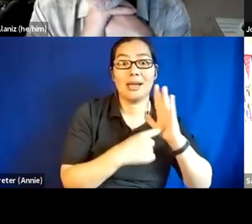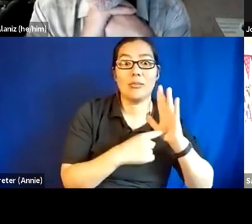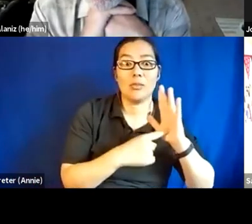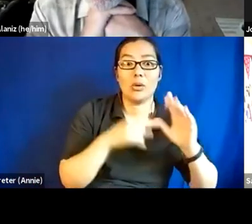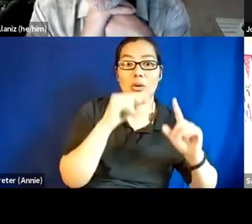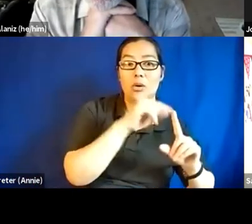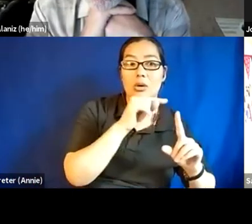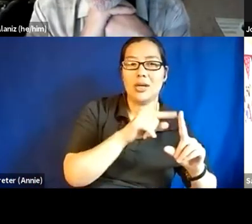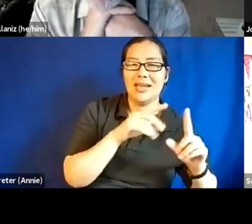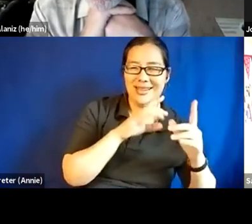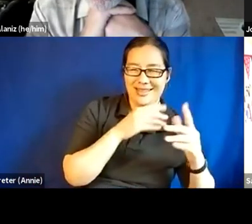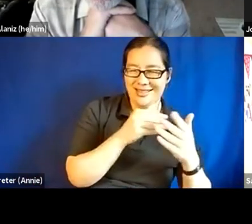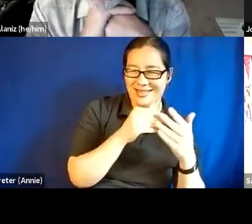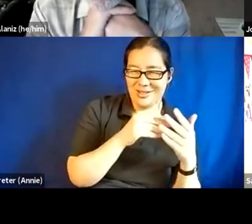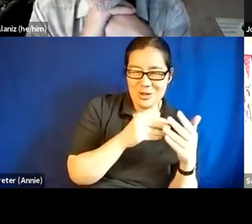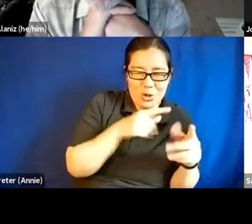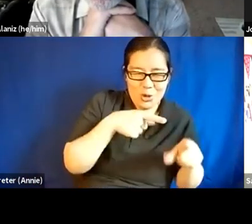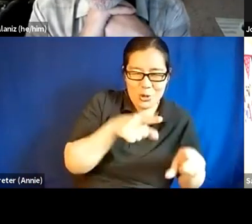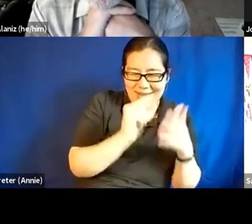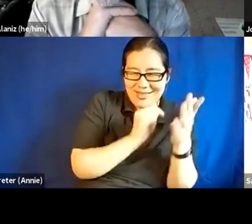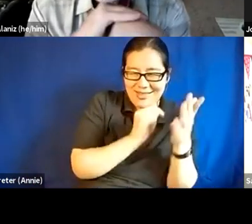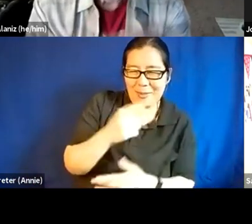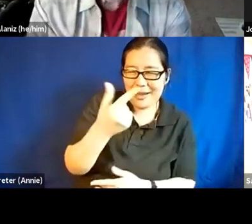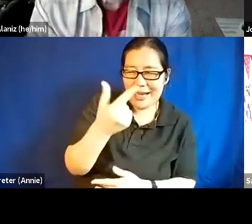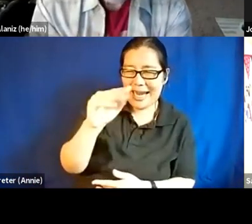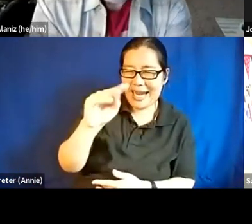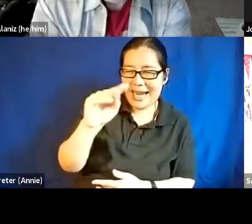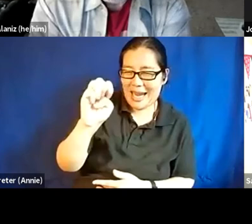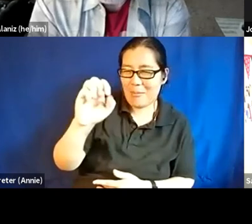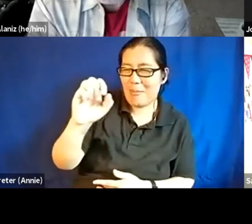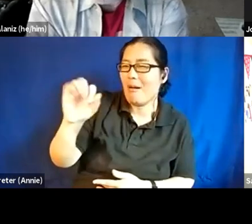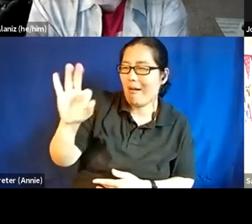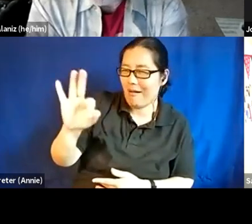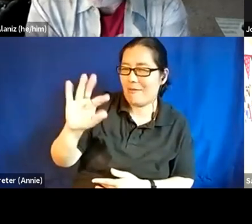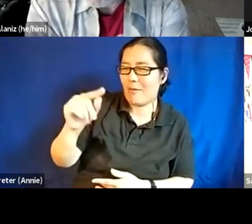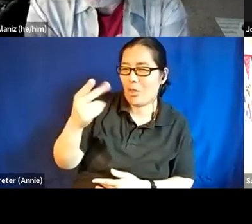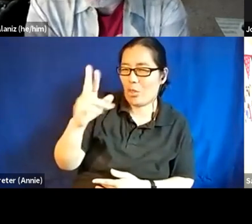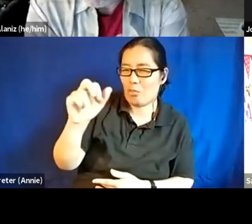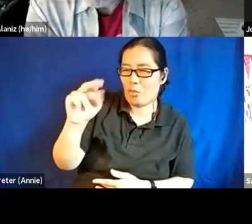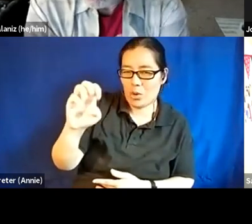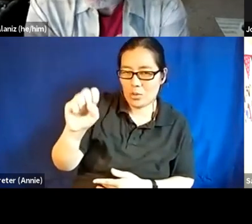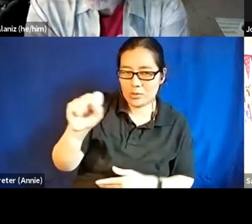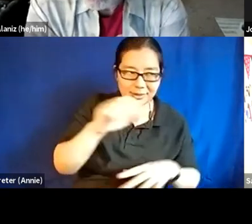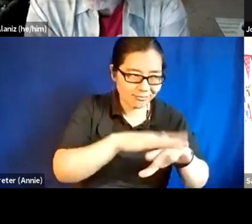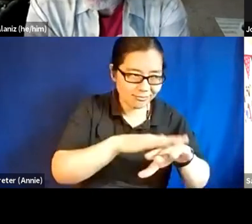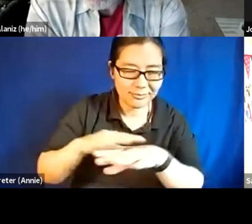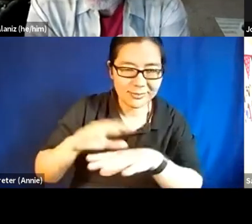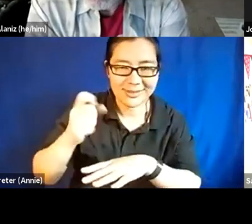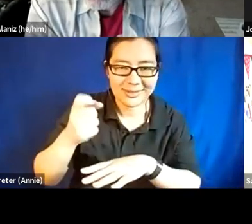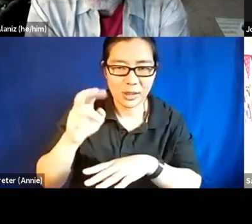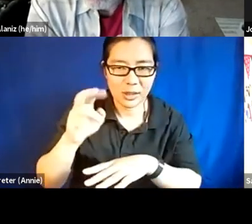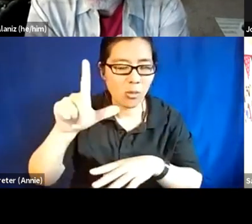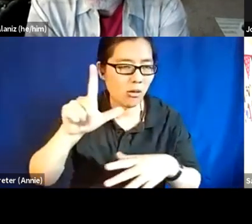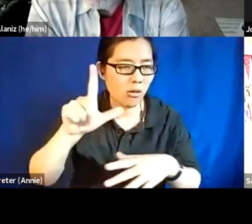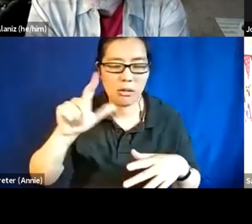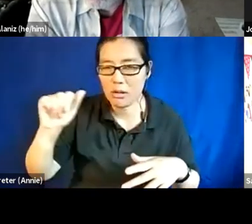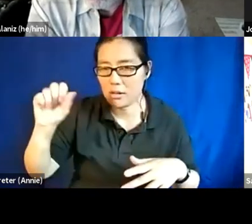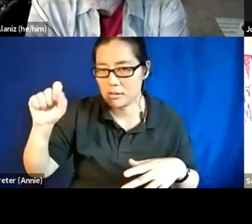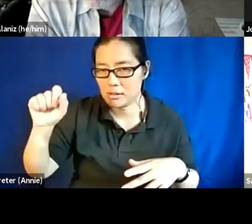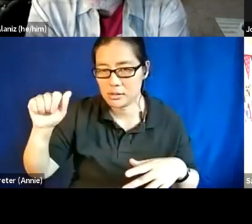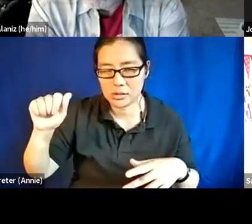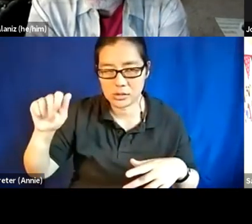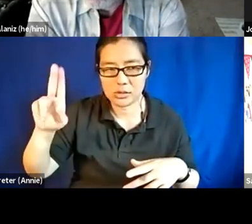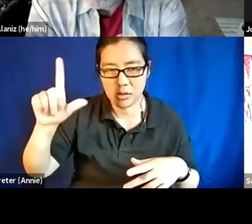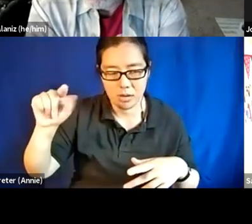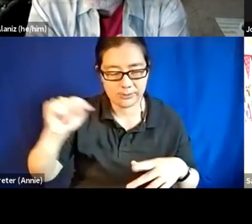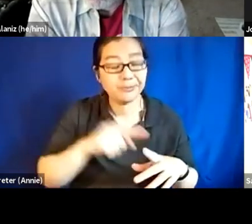the time that Game of Thrones was popular, that was, and I'm going to reference sexual assault here, um, an article that was like, this is a fantasy world that